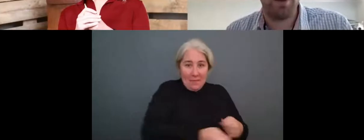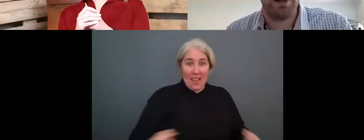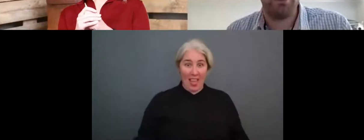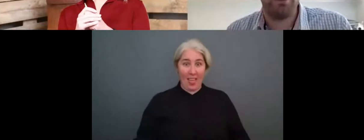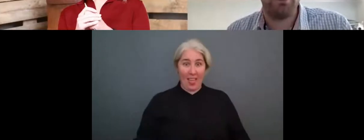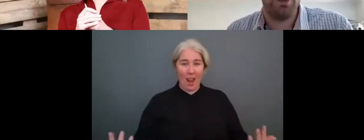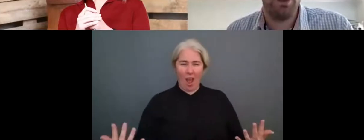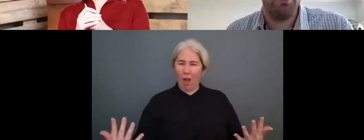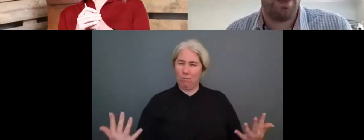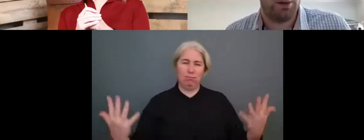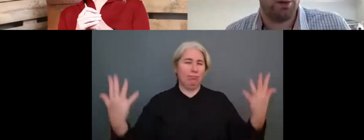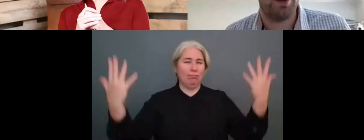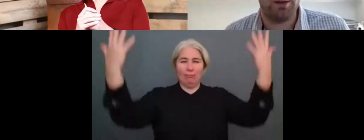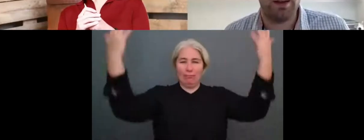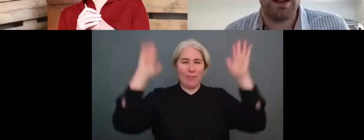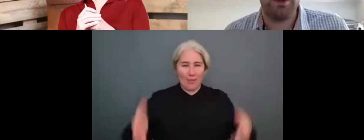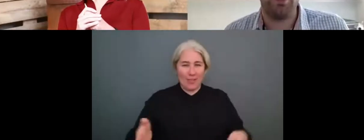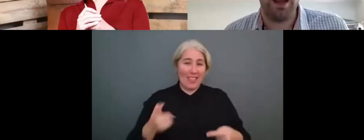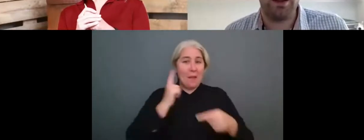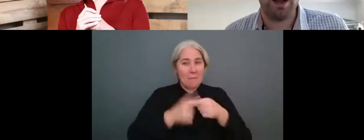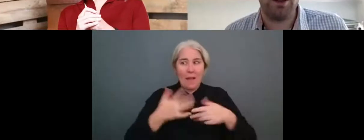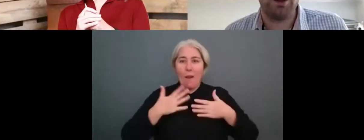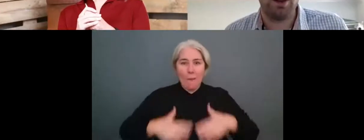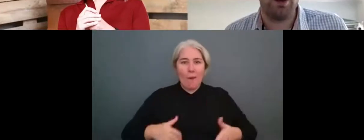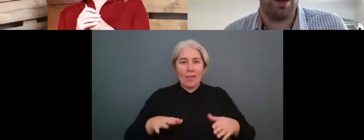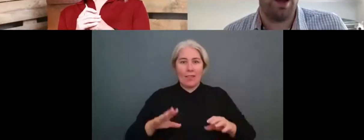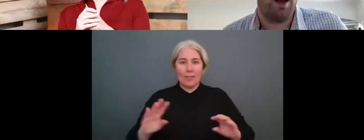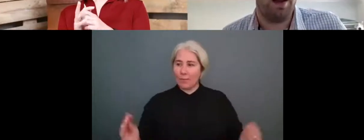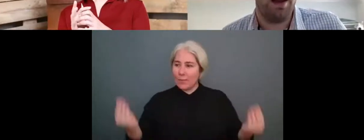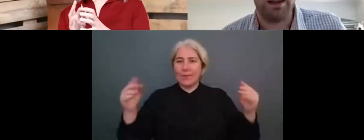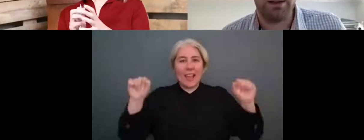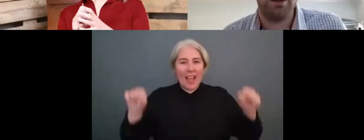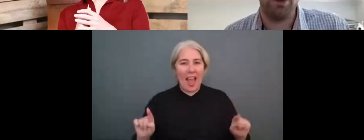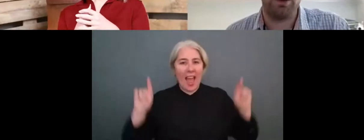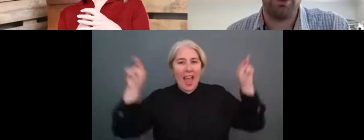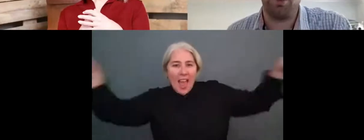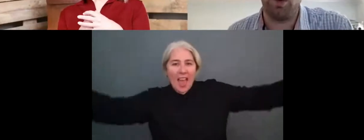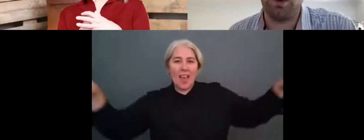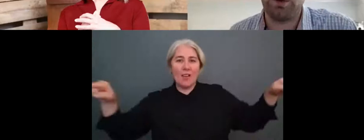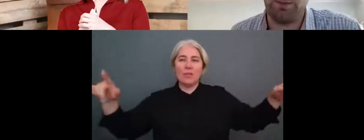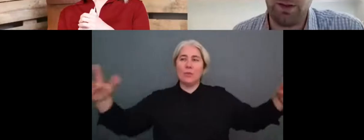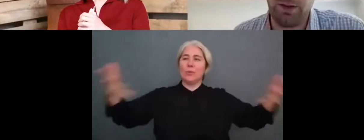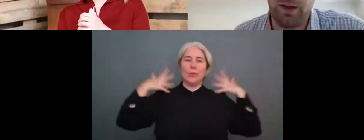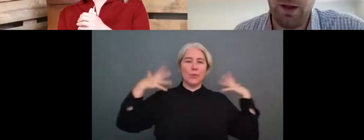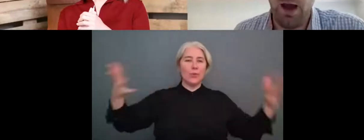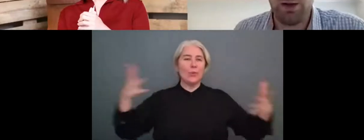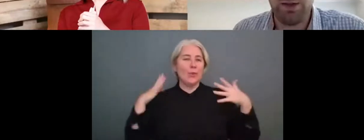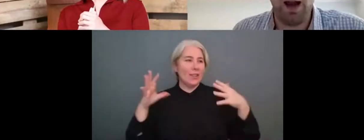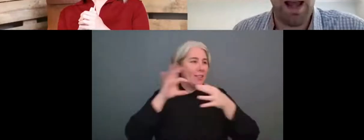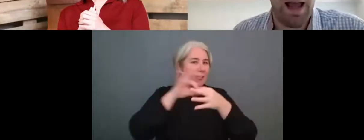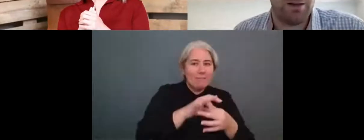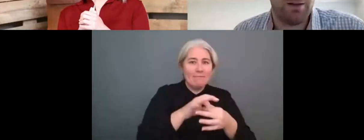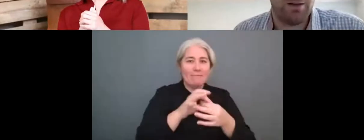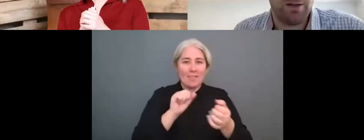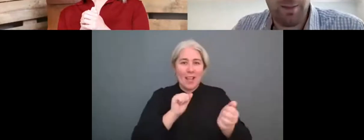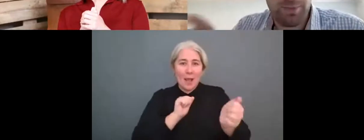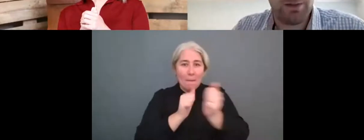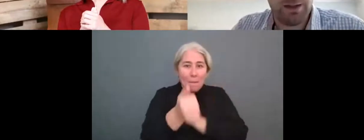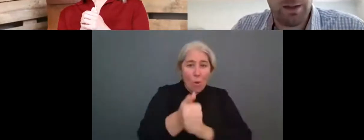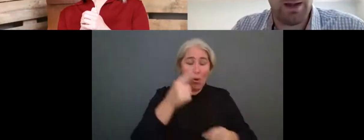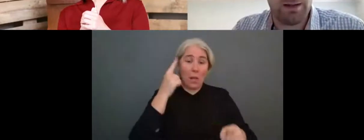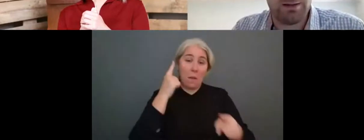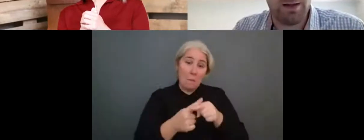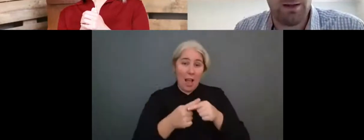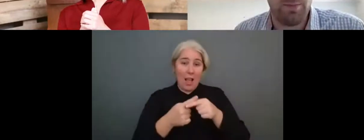doesn't have to be competitive, but then also giving them that education, um, linked to the sport, which is something that I don't think I had that